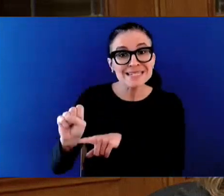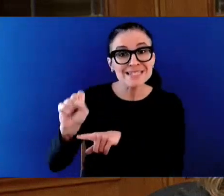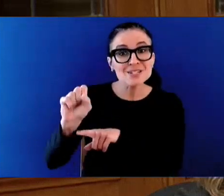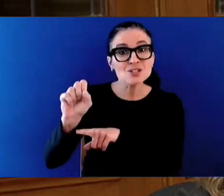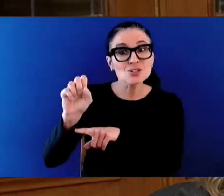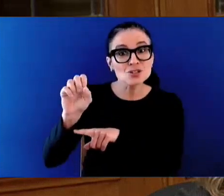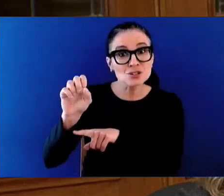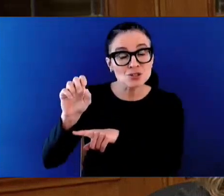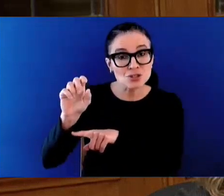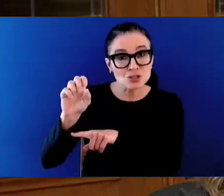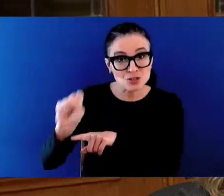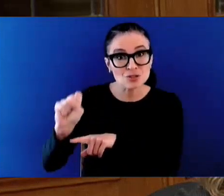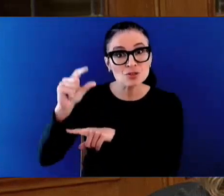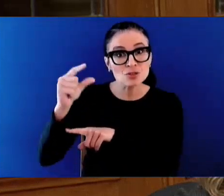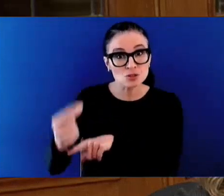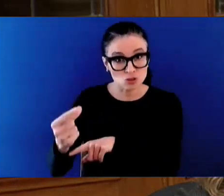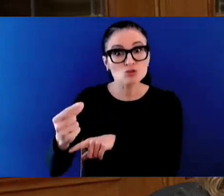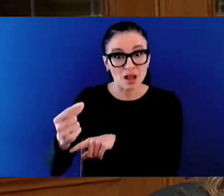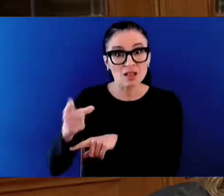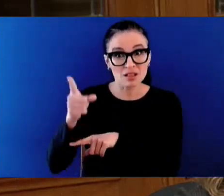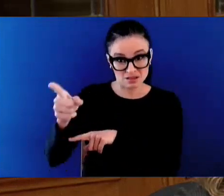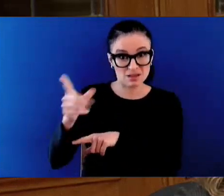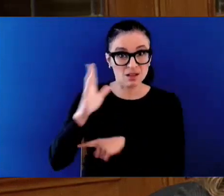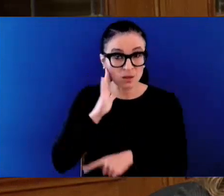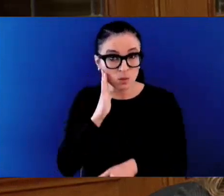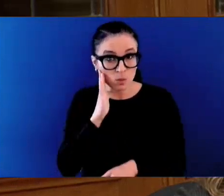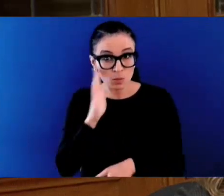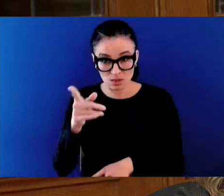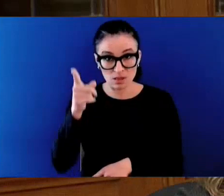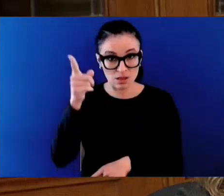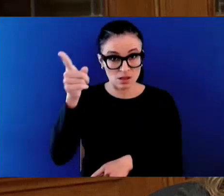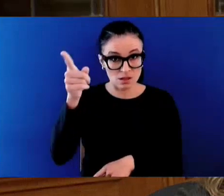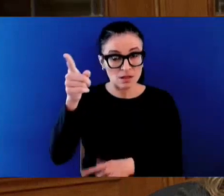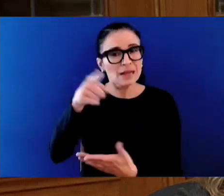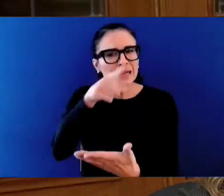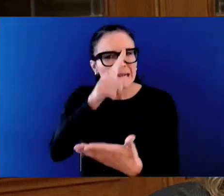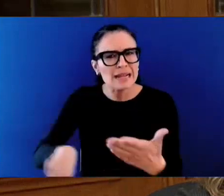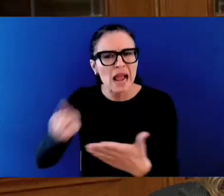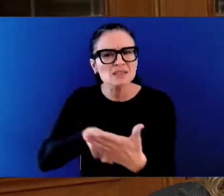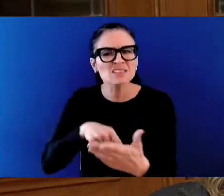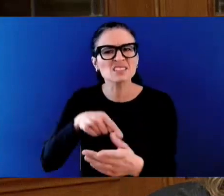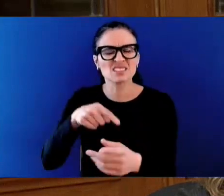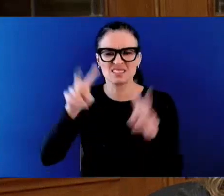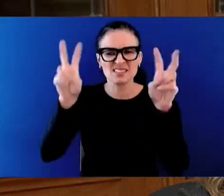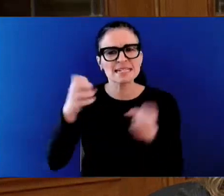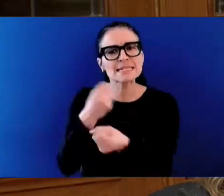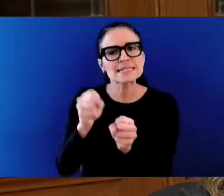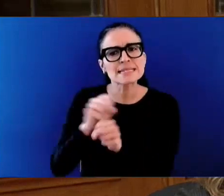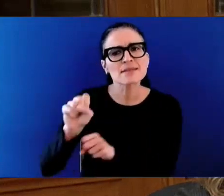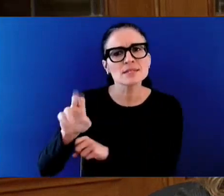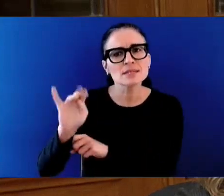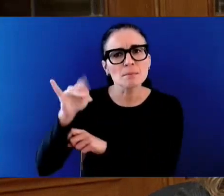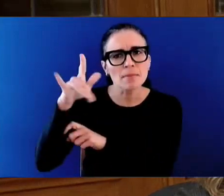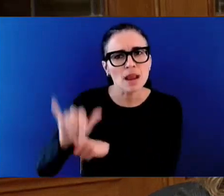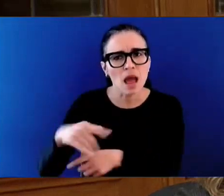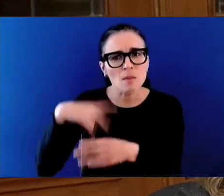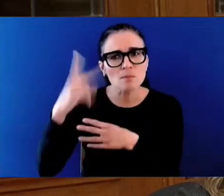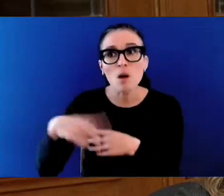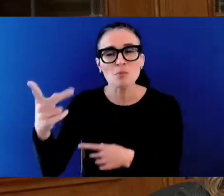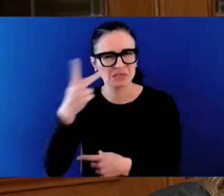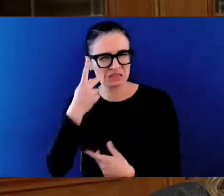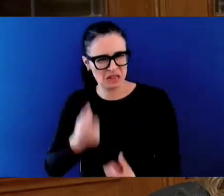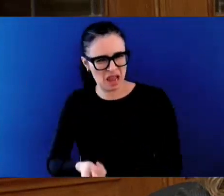just how much money has been transferred from taxpayers to drug traffickers